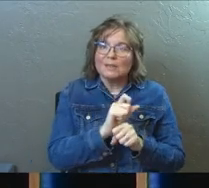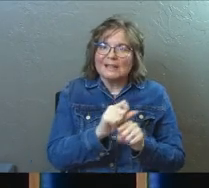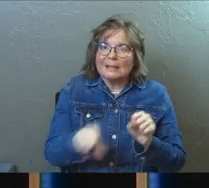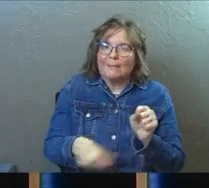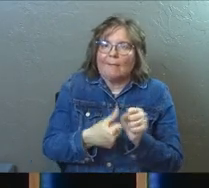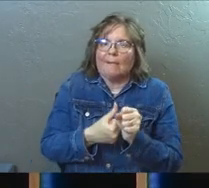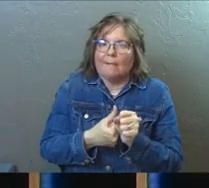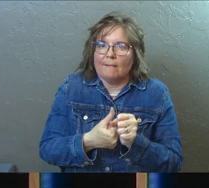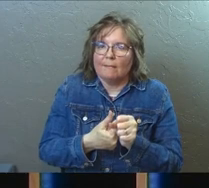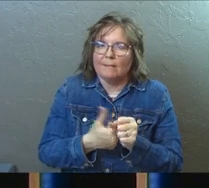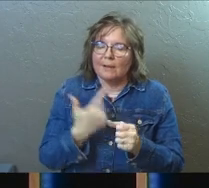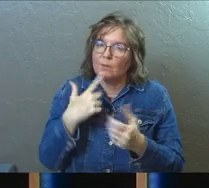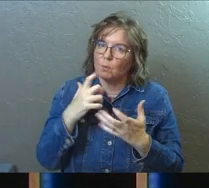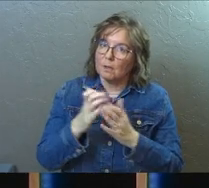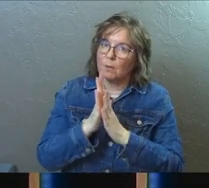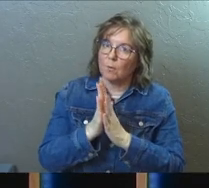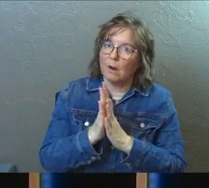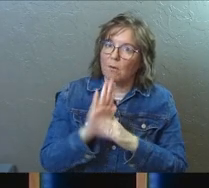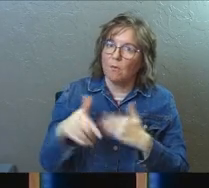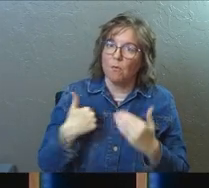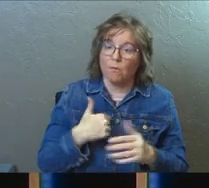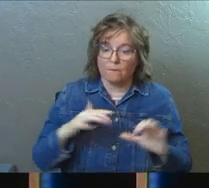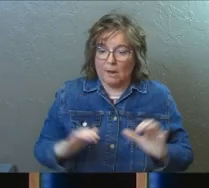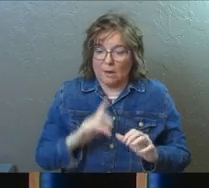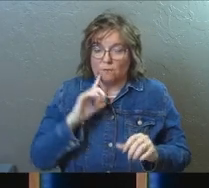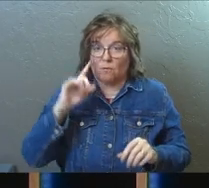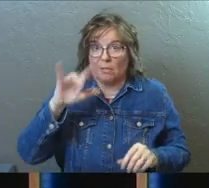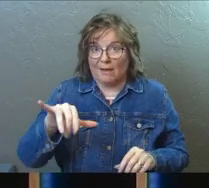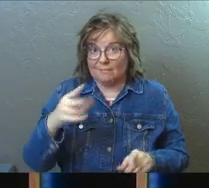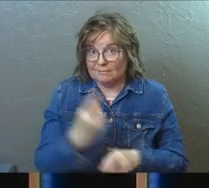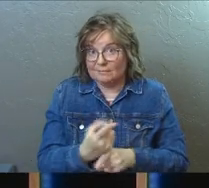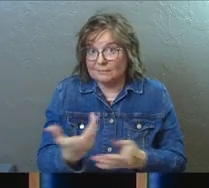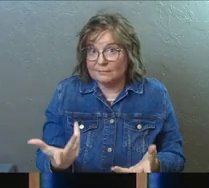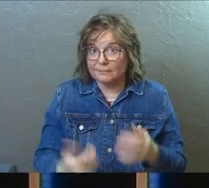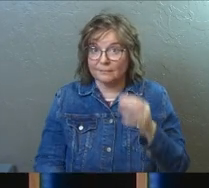behind it, and that's what we pray all of our actions are, amen?